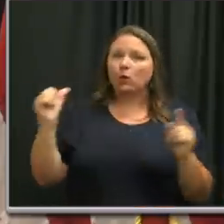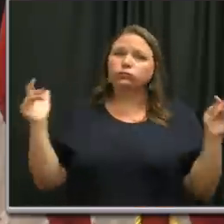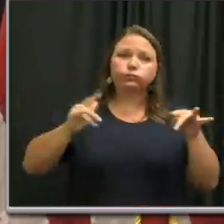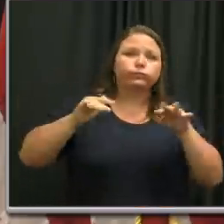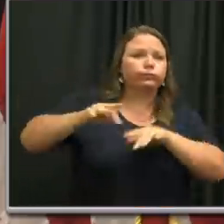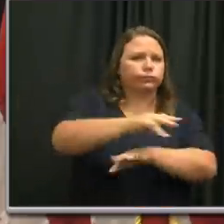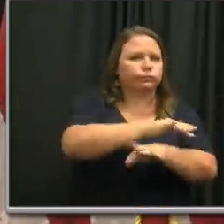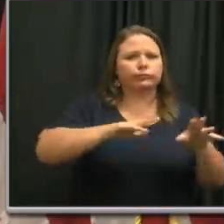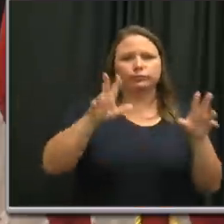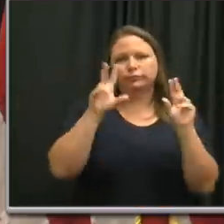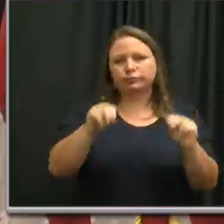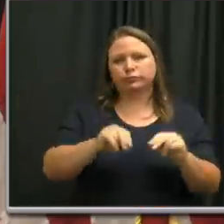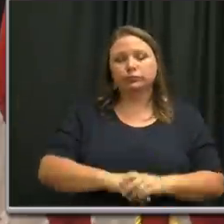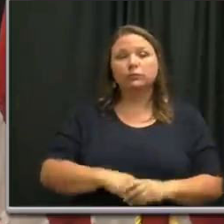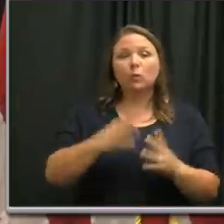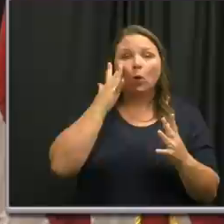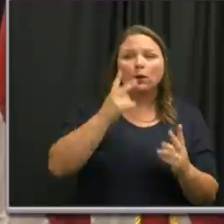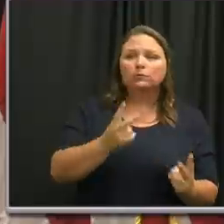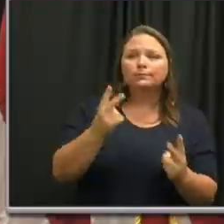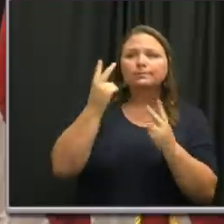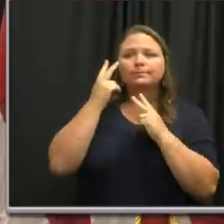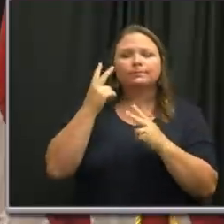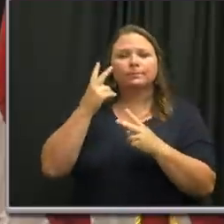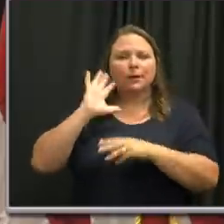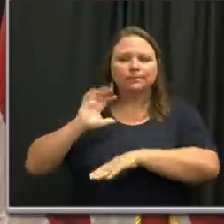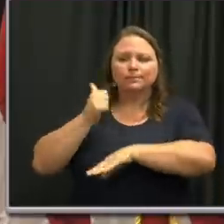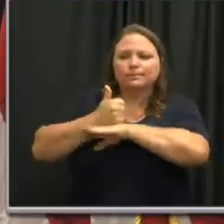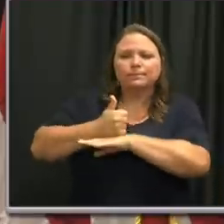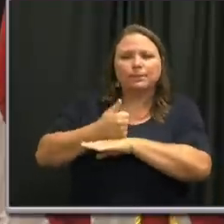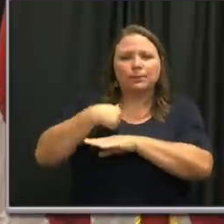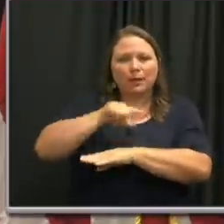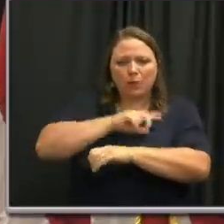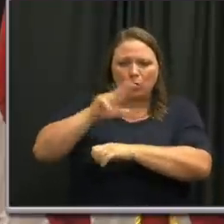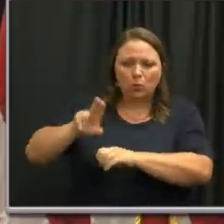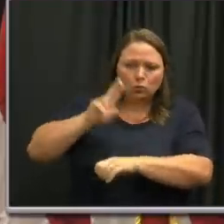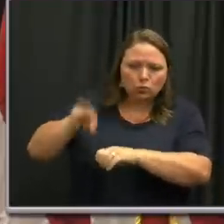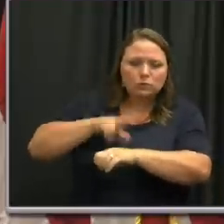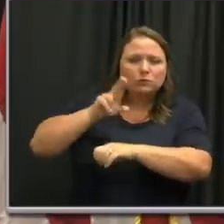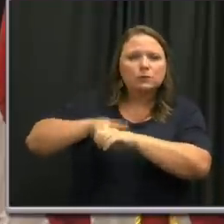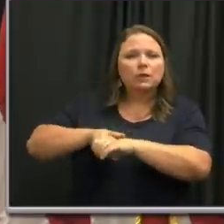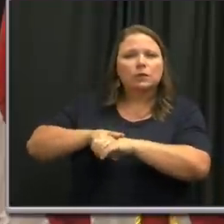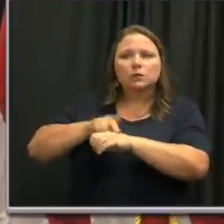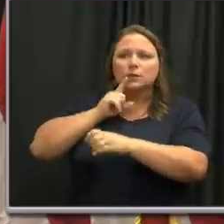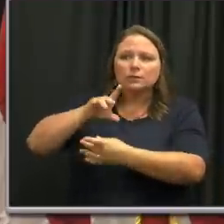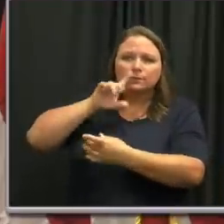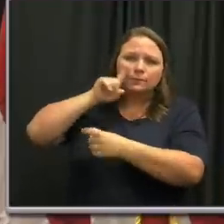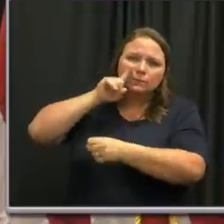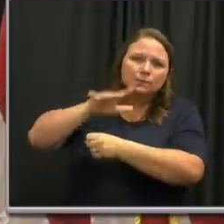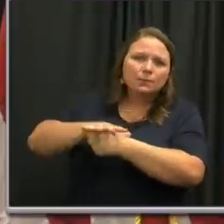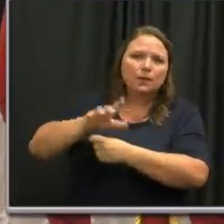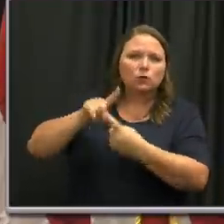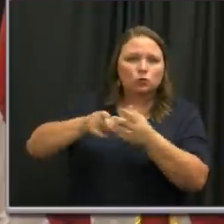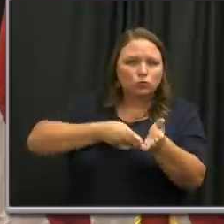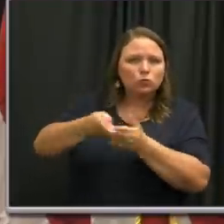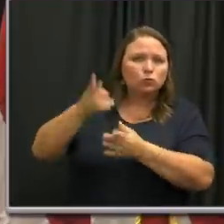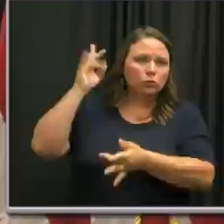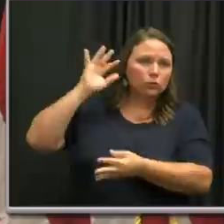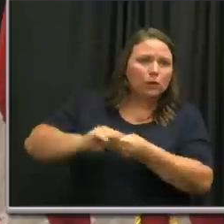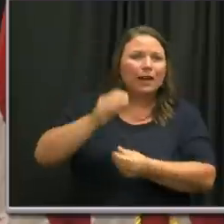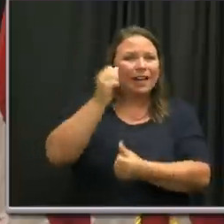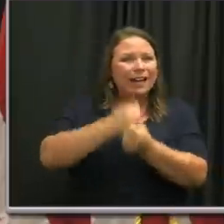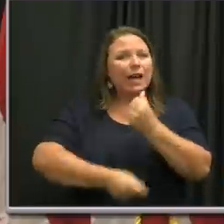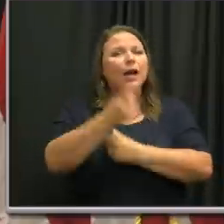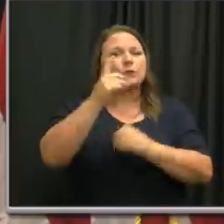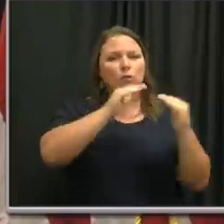As we reflect on the founding principles of our nation and renew our own commitment to these truths, that everyone is